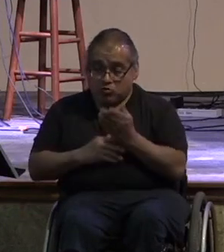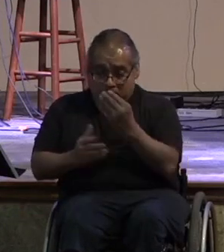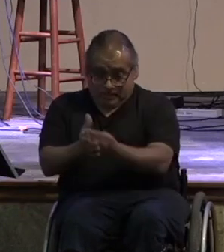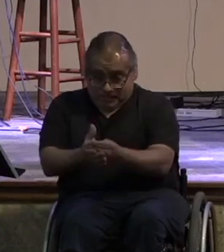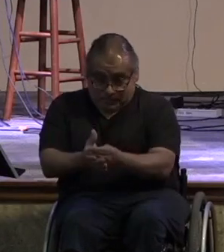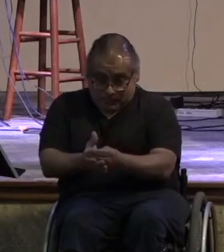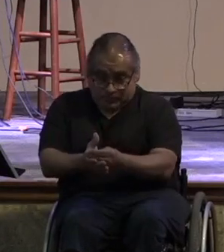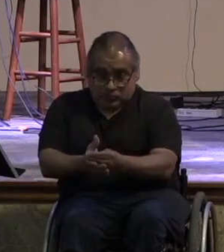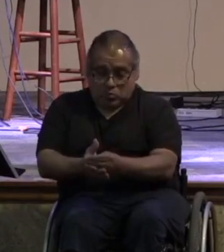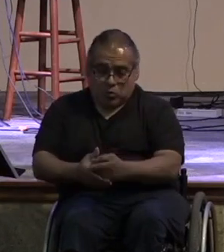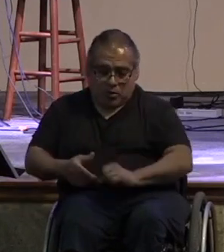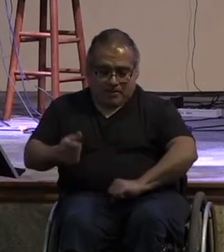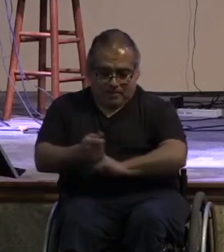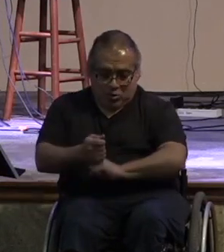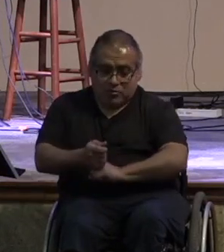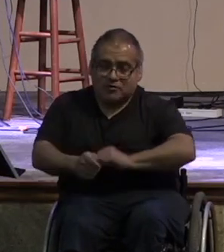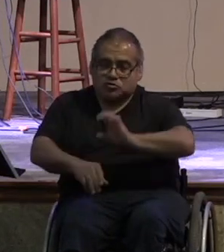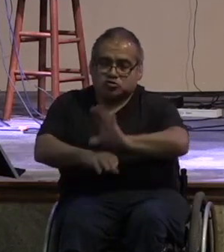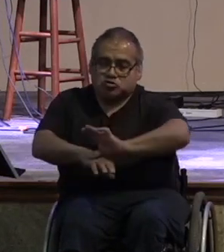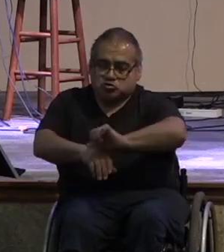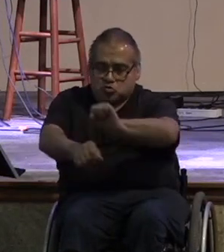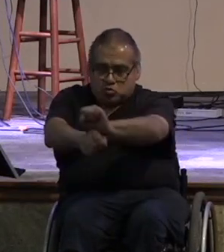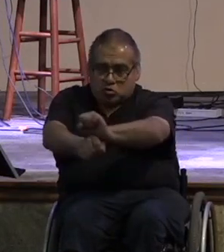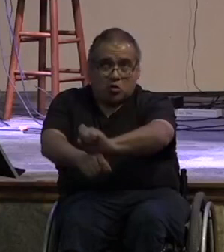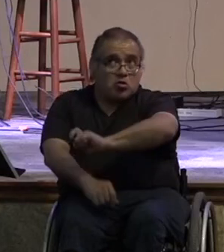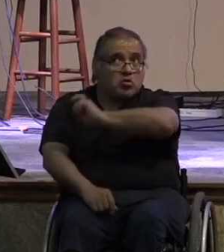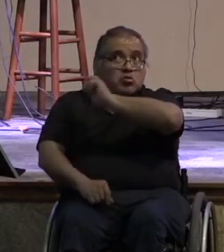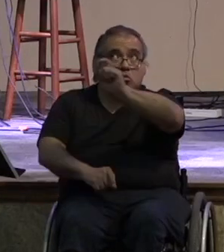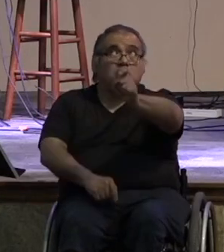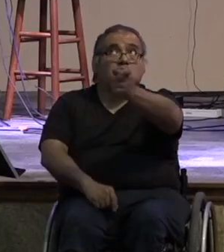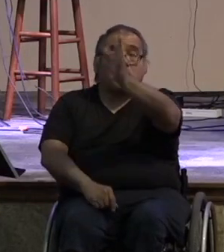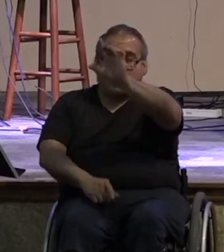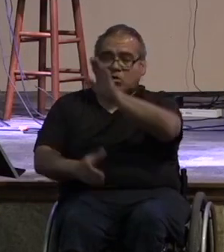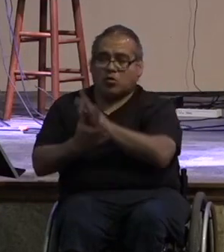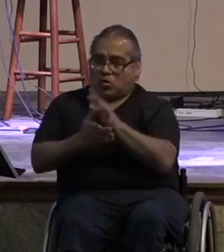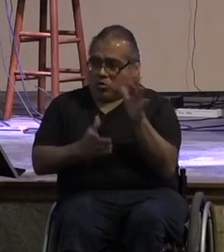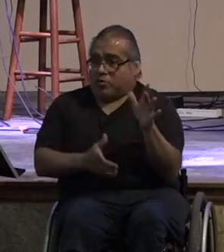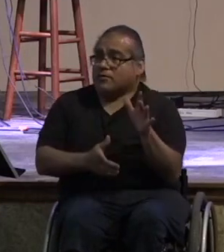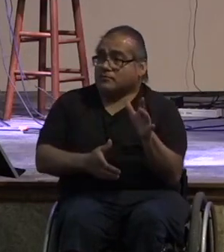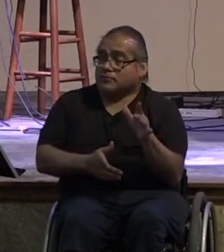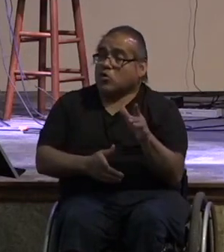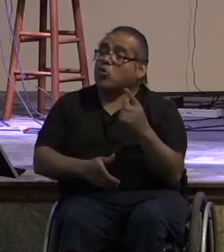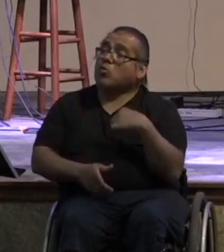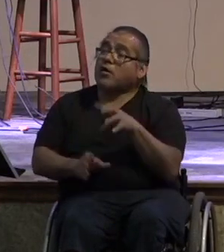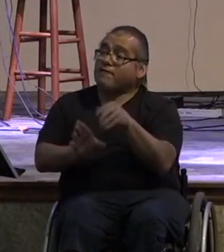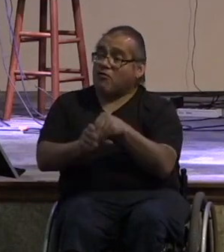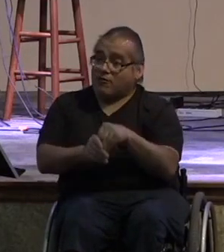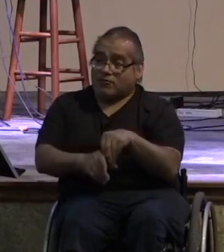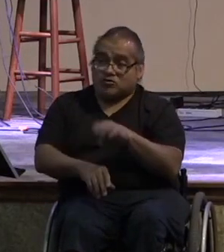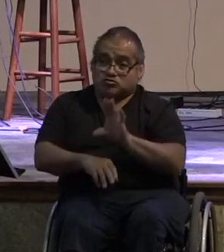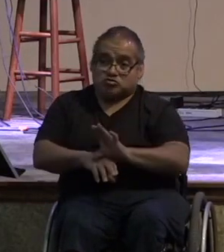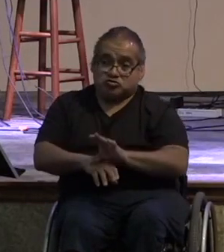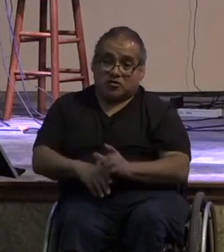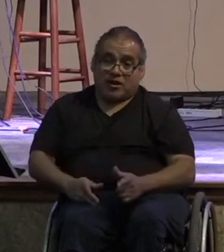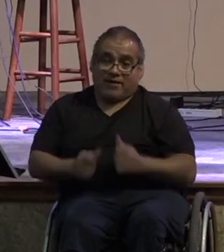we support our mission and we glorify god i'll say it again when we engage together in the life